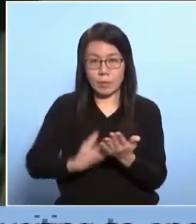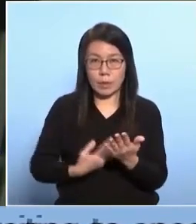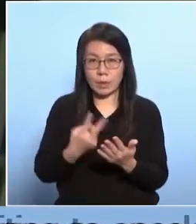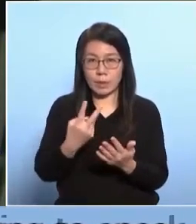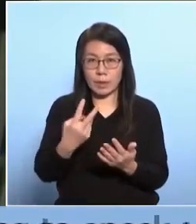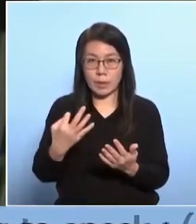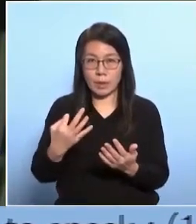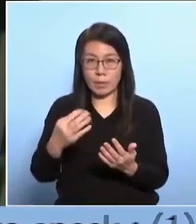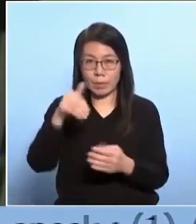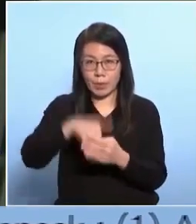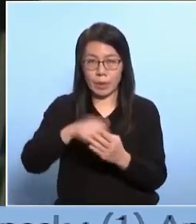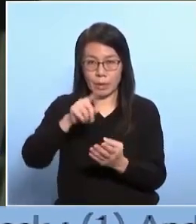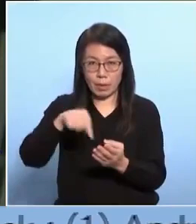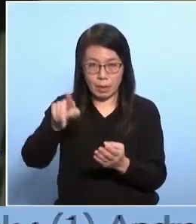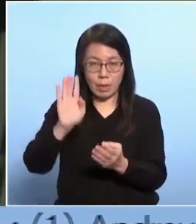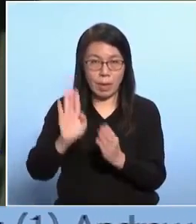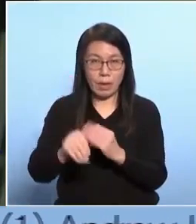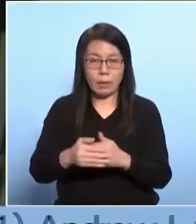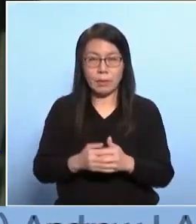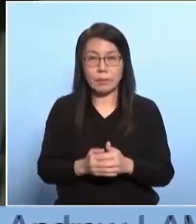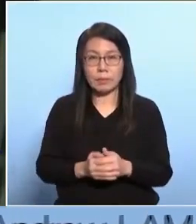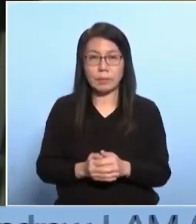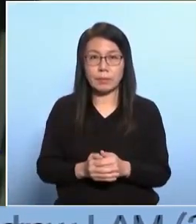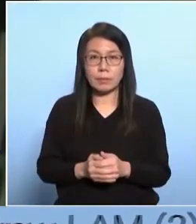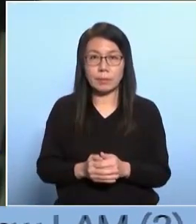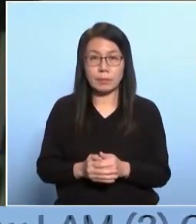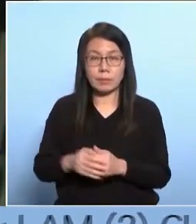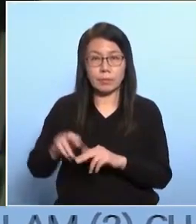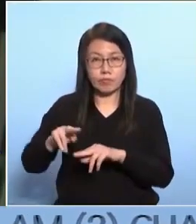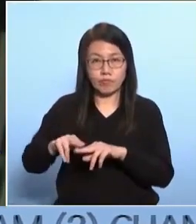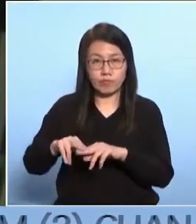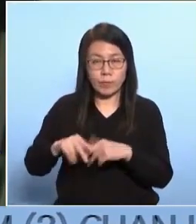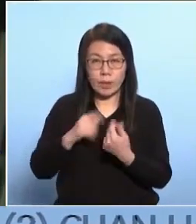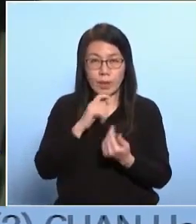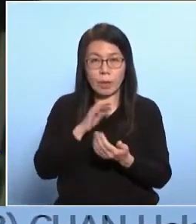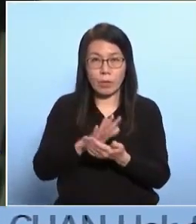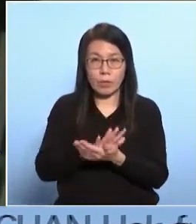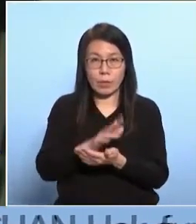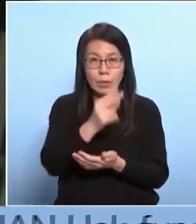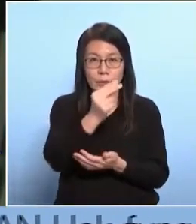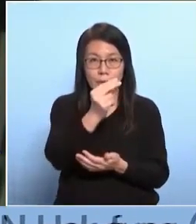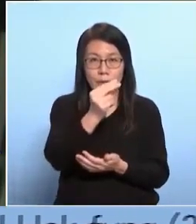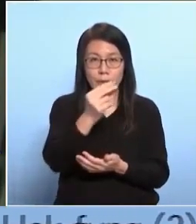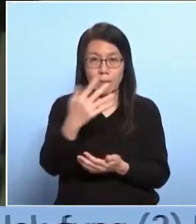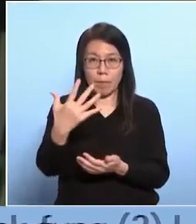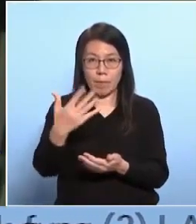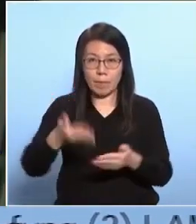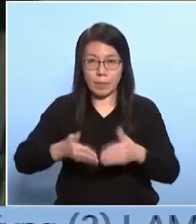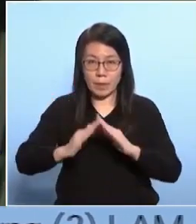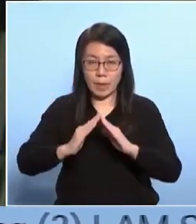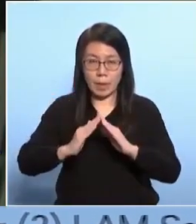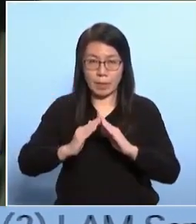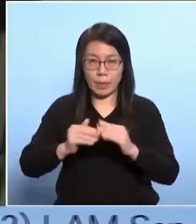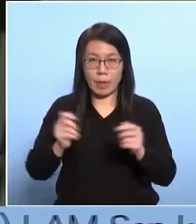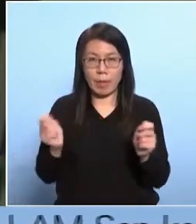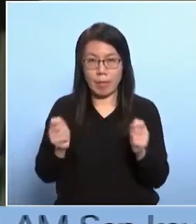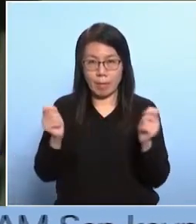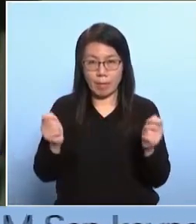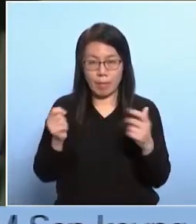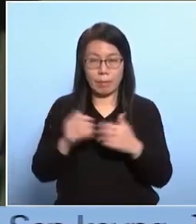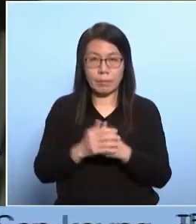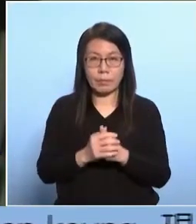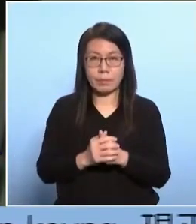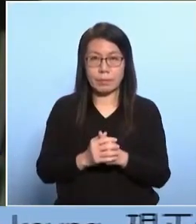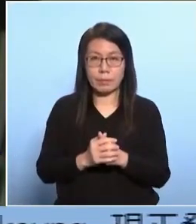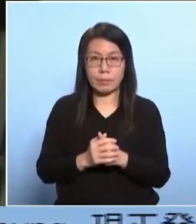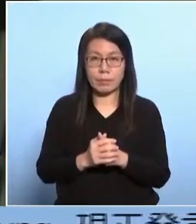75th anniversary of the founding of the People's Republic of China, and the 5th anniversary of the Outline Development Plan for the